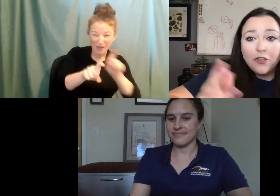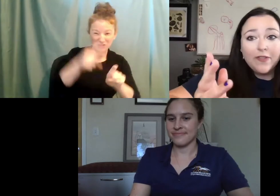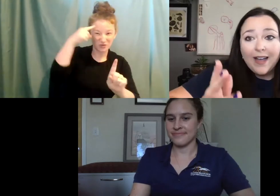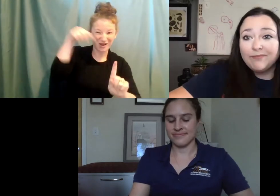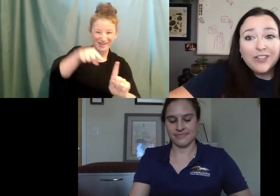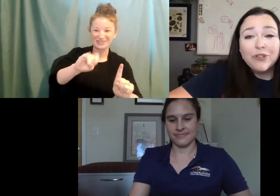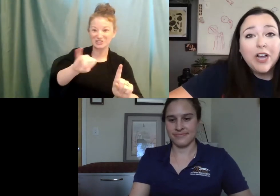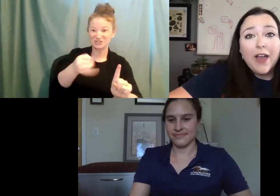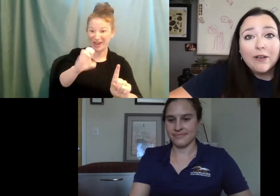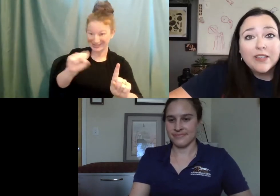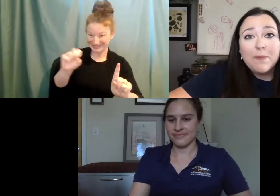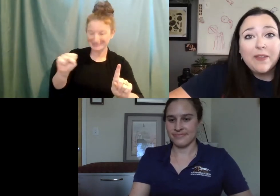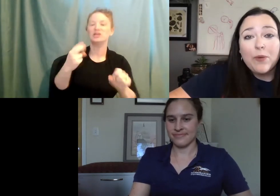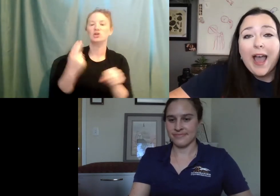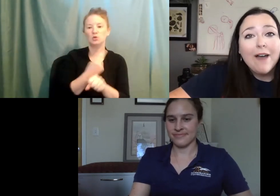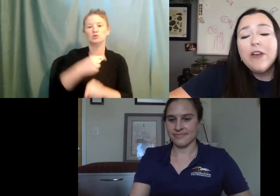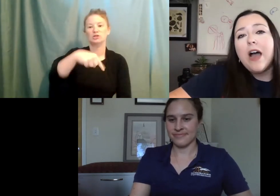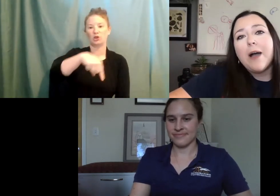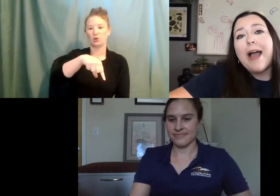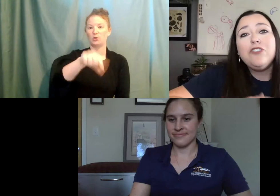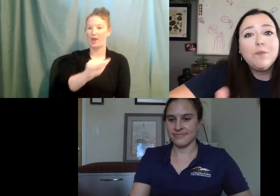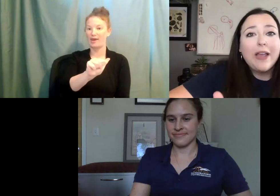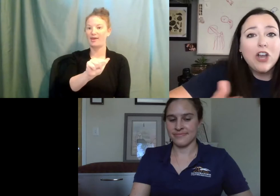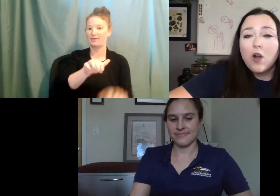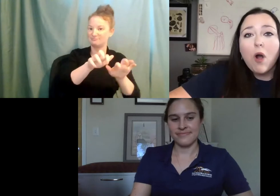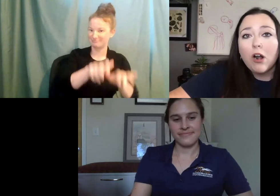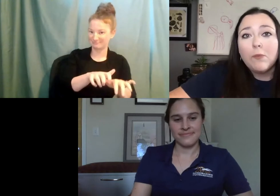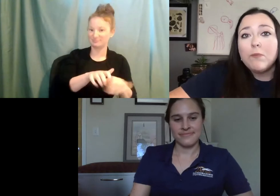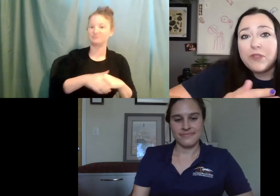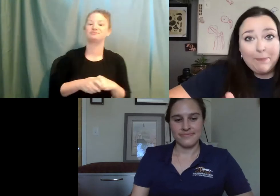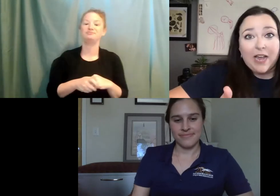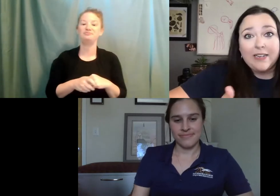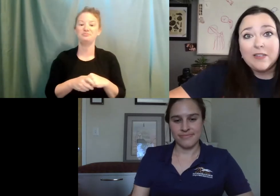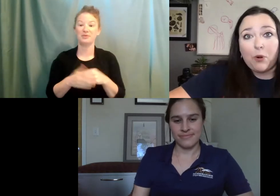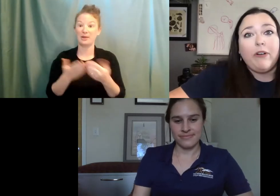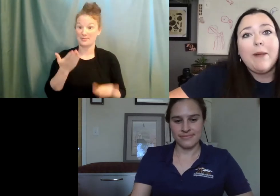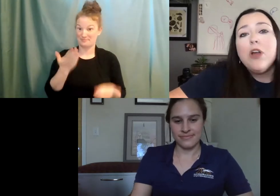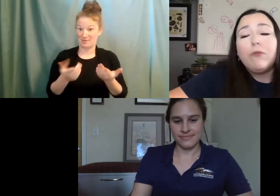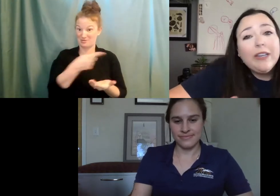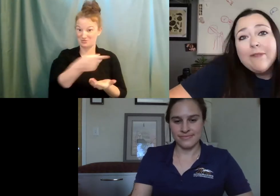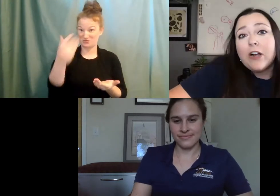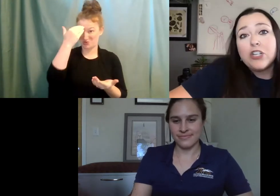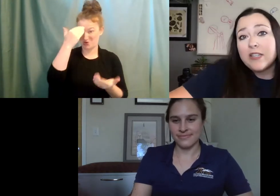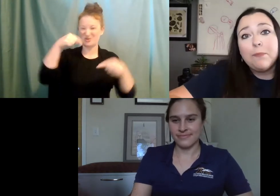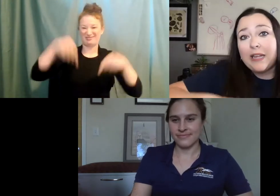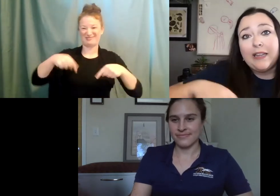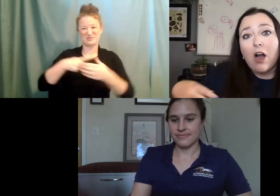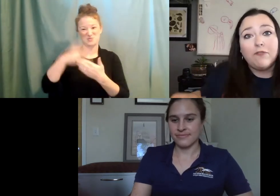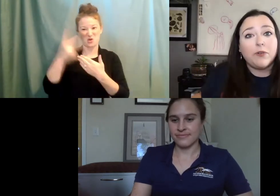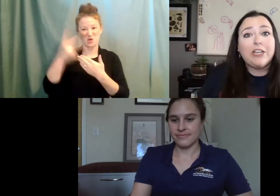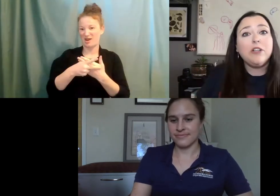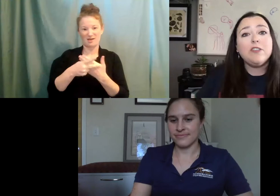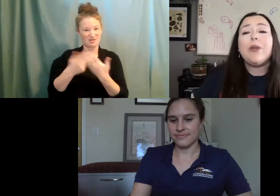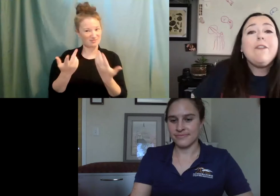Other than that, that's really all the housekeeping that we have. As you may know, our Skype a Scientist program really functions completely